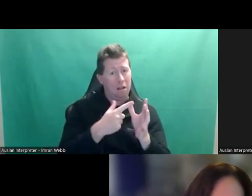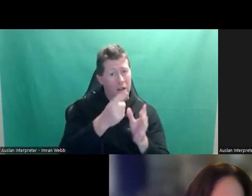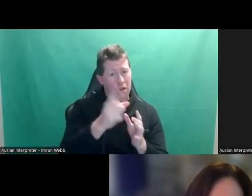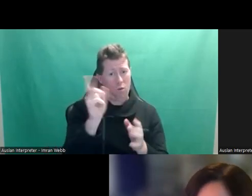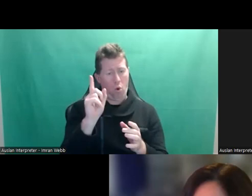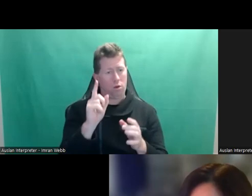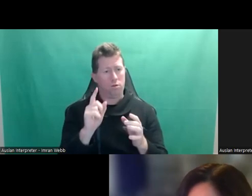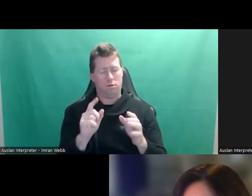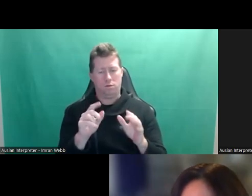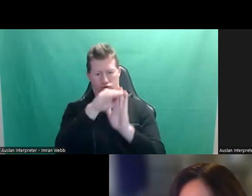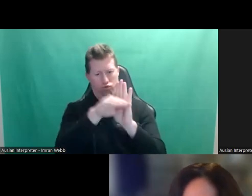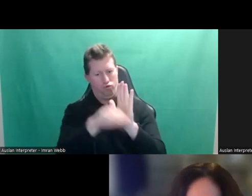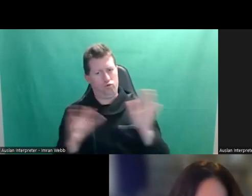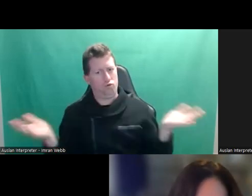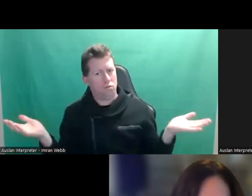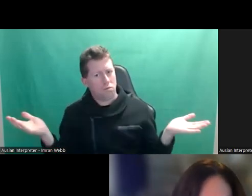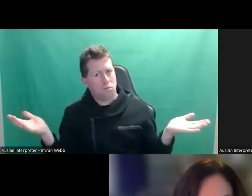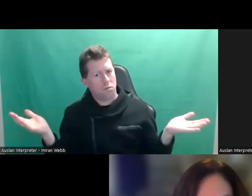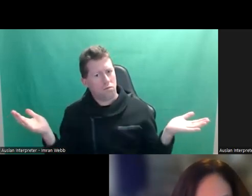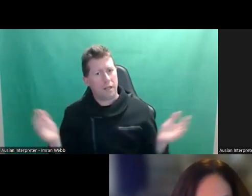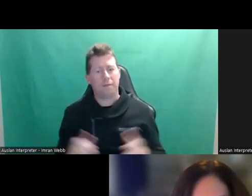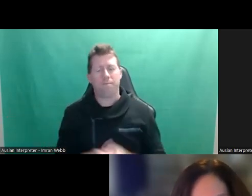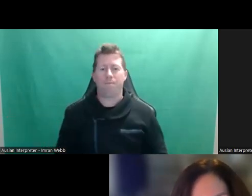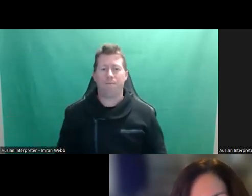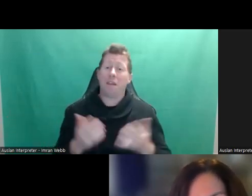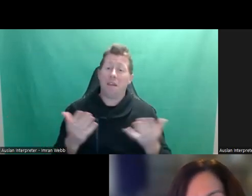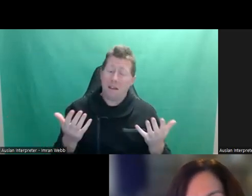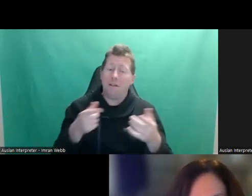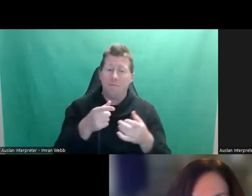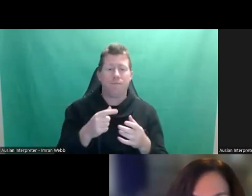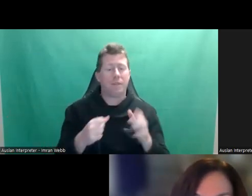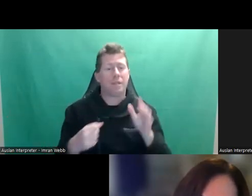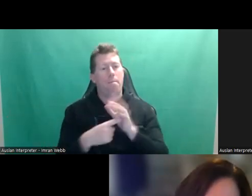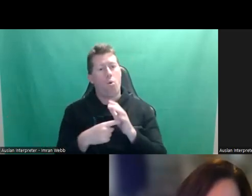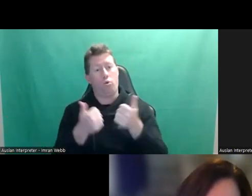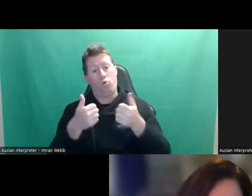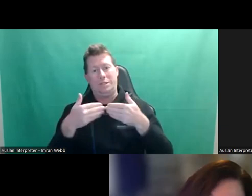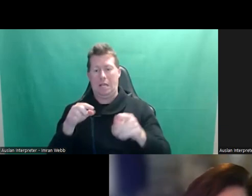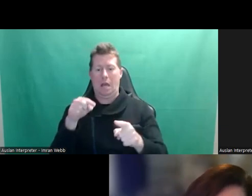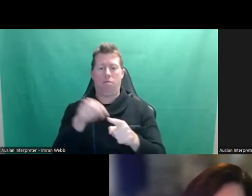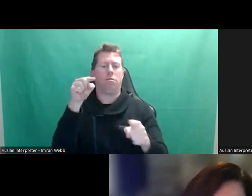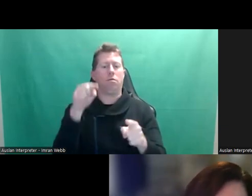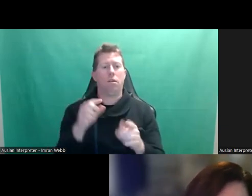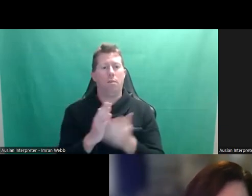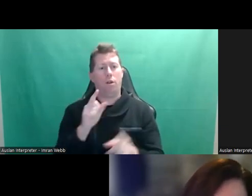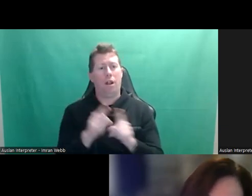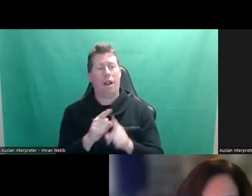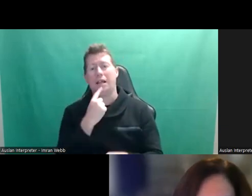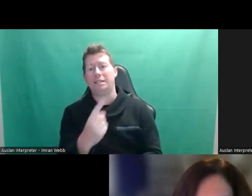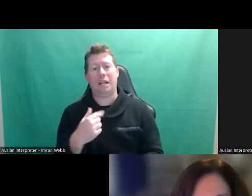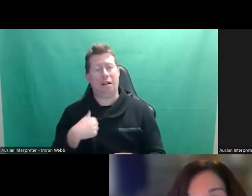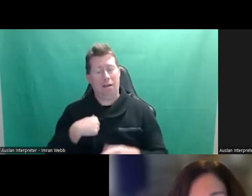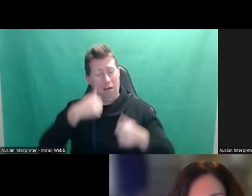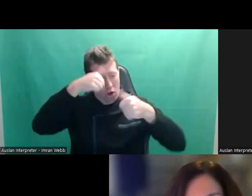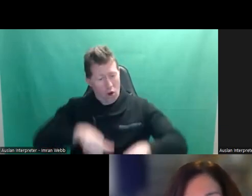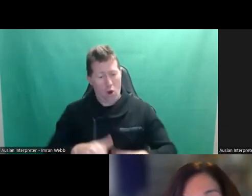golden rules of consent? Yeah, thanks. I think it's a really important place to start because, as I mentioned, I got to know a